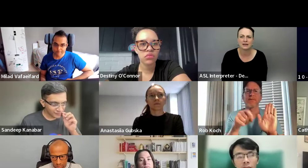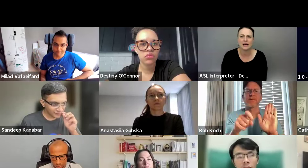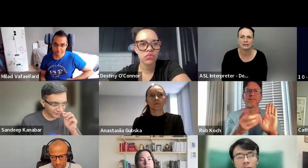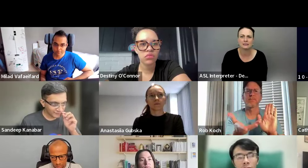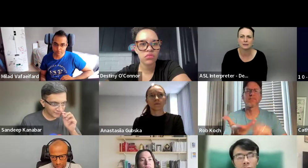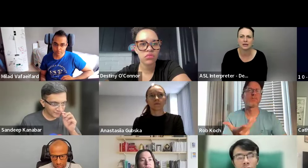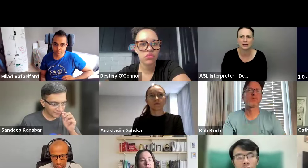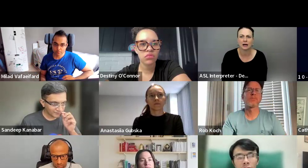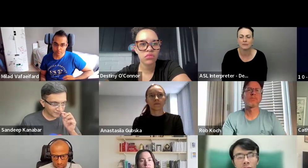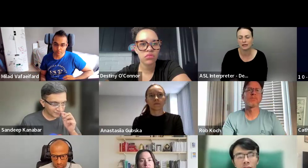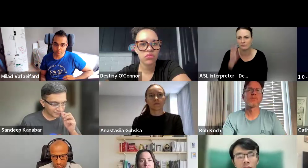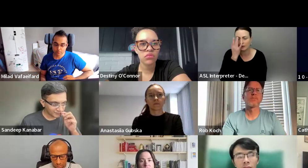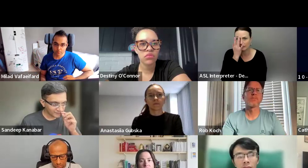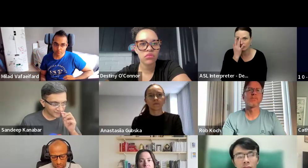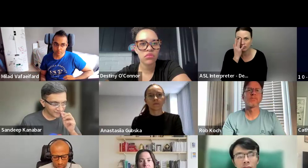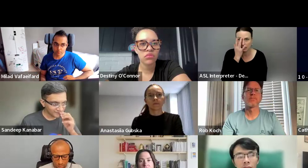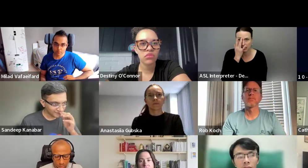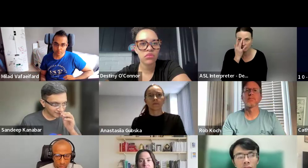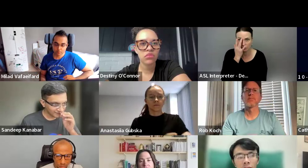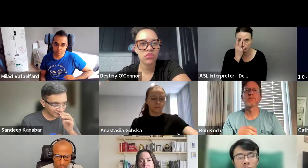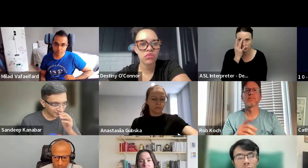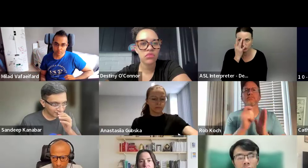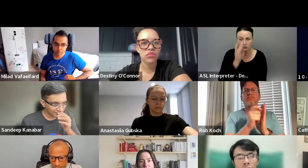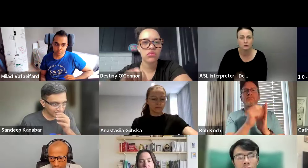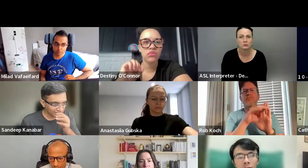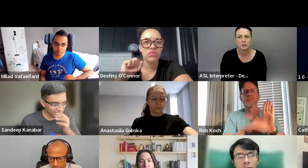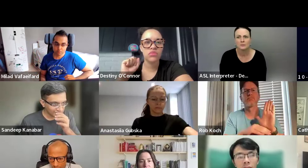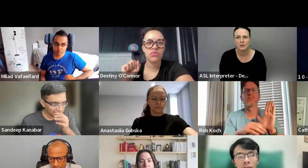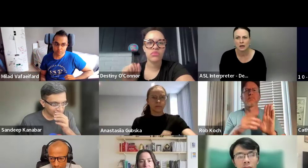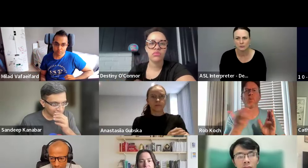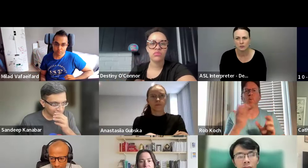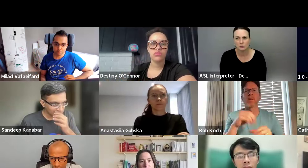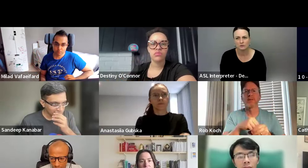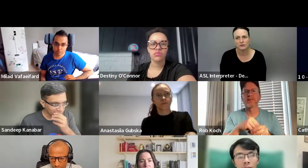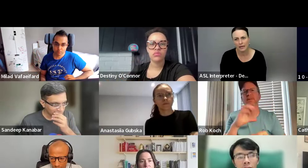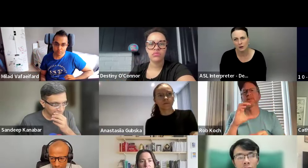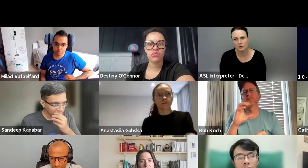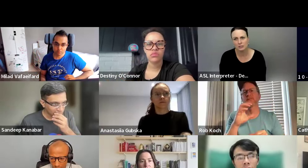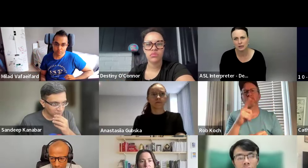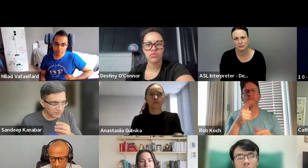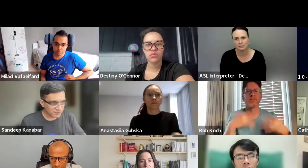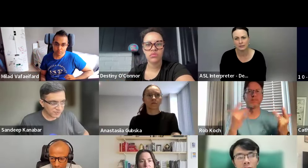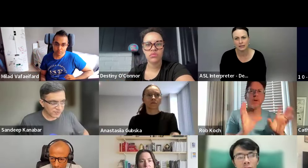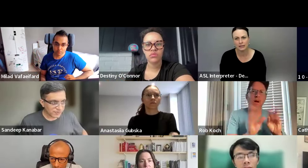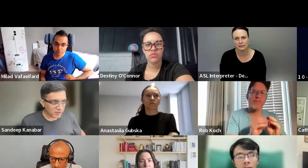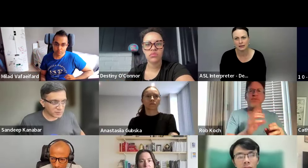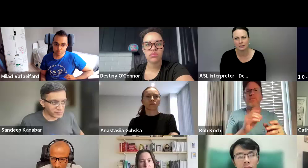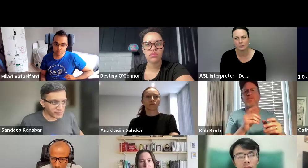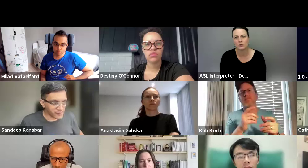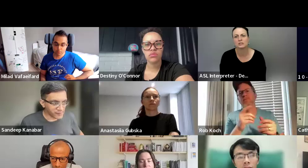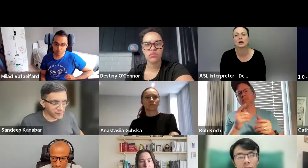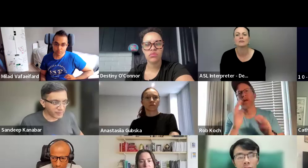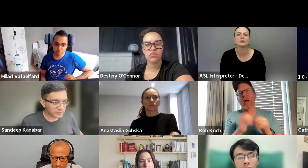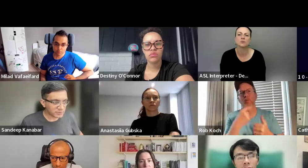CNCF has something, um, they can fill out if you need, I'm almost sure. Um, you could fill it out. Um, and,